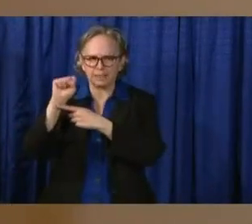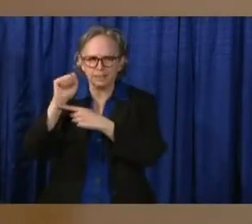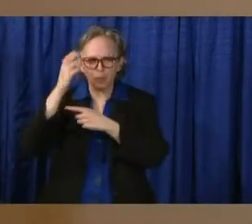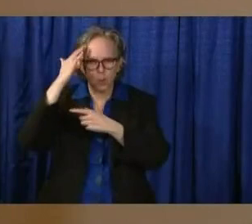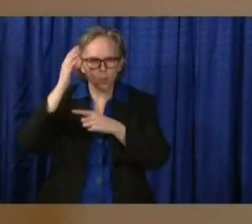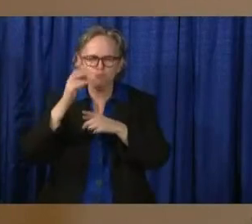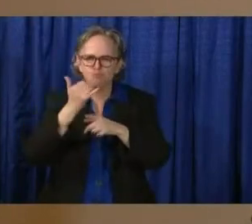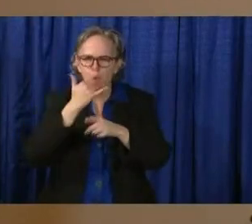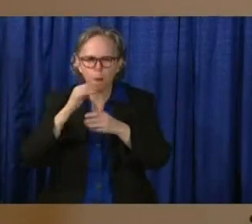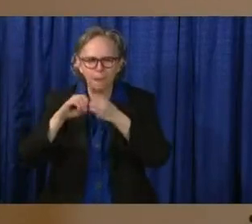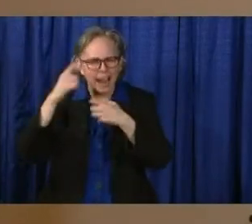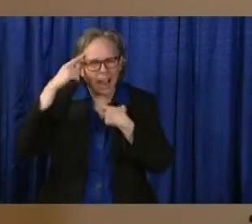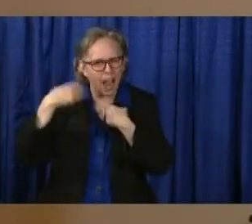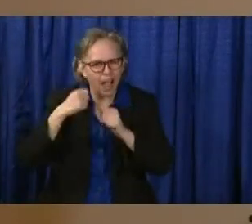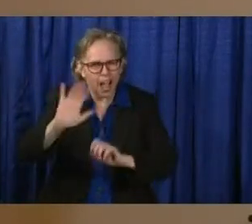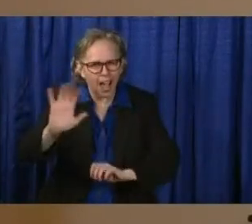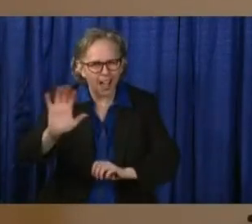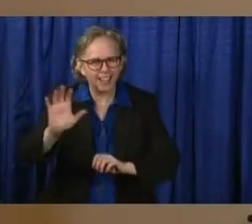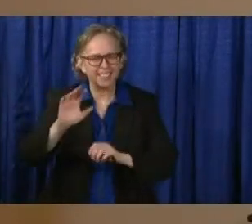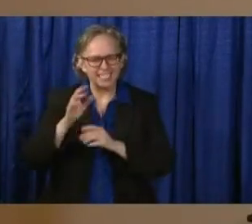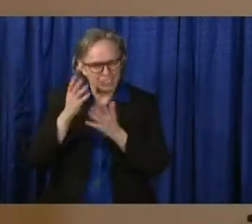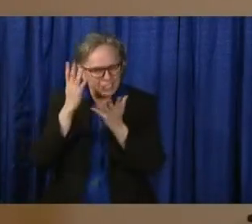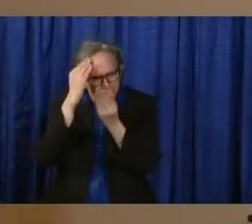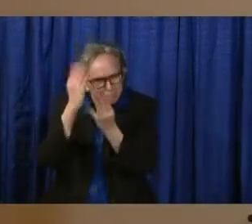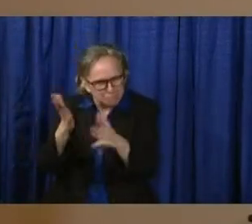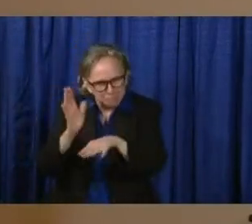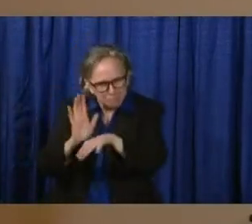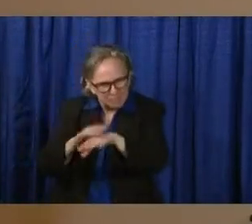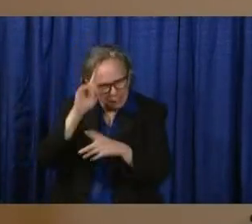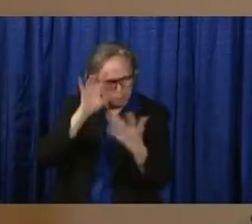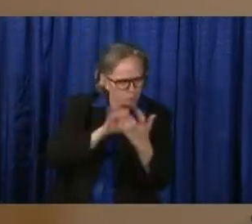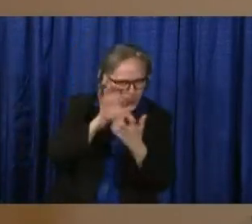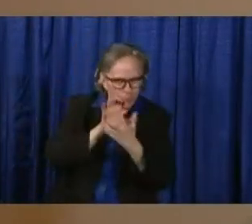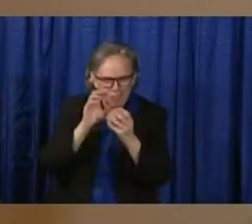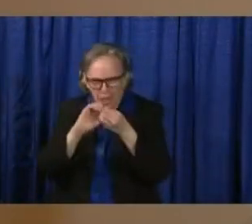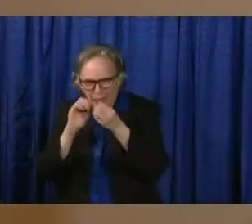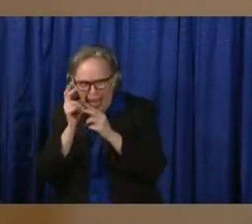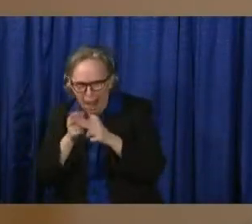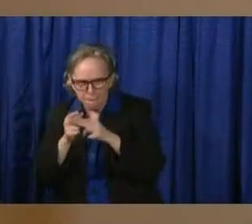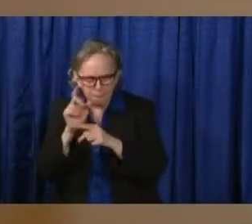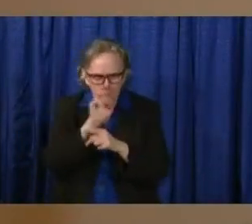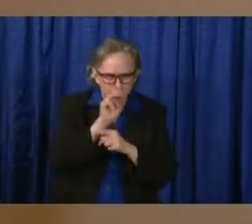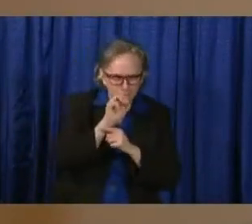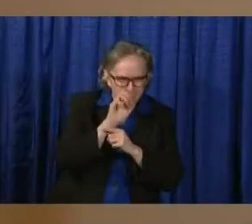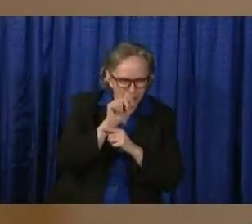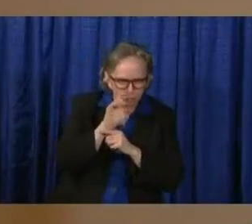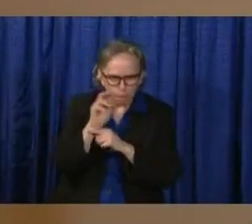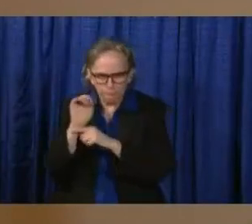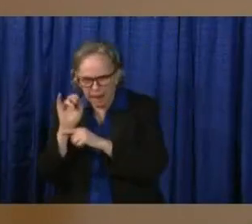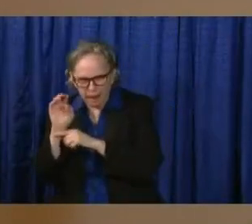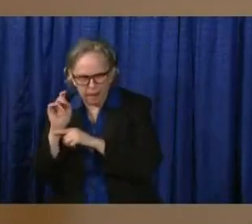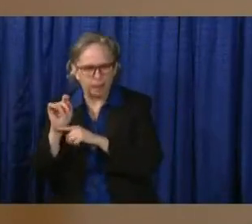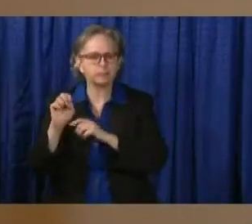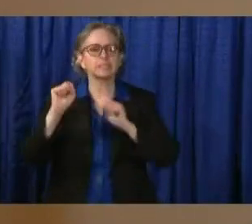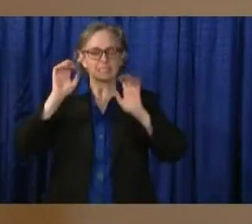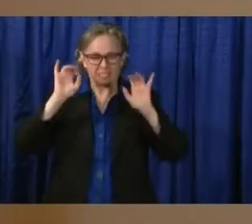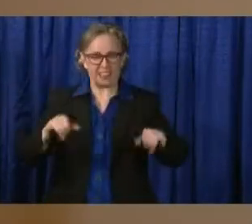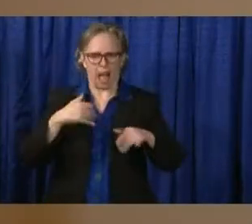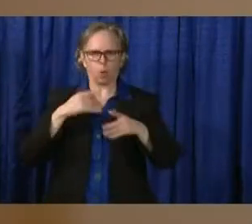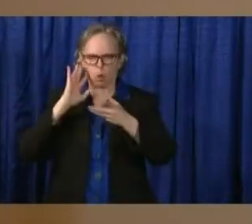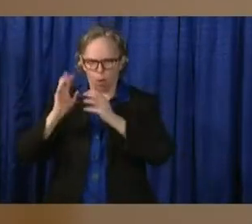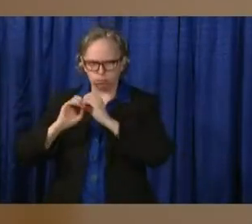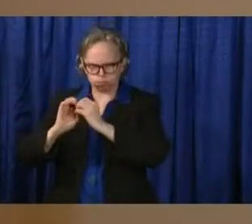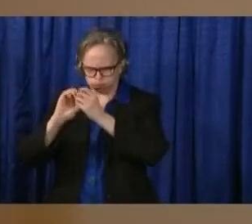And that model has been discussed in detail. We've worked with them closely as well. But I'll be giving you a lot of detail